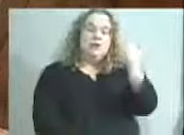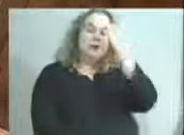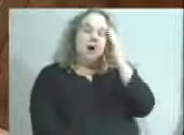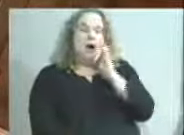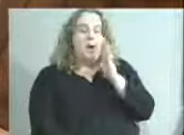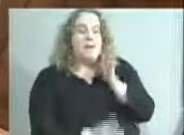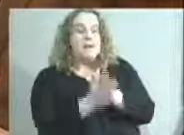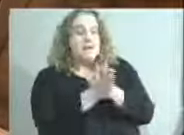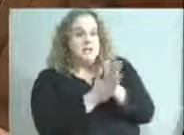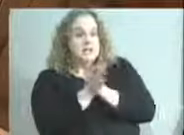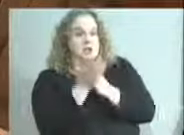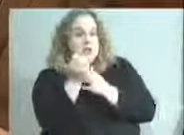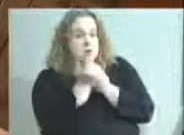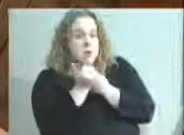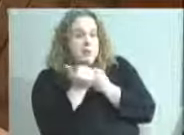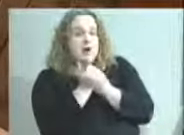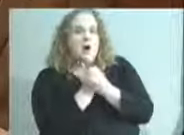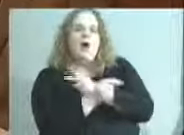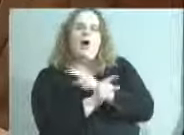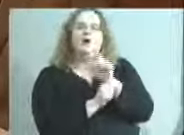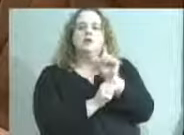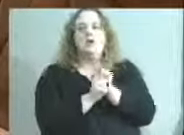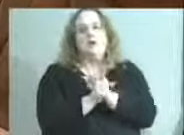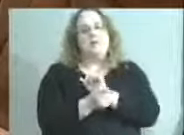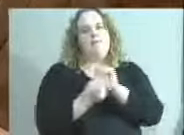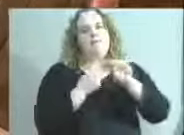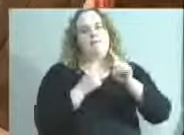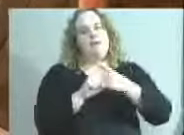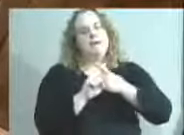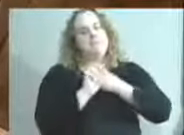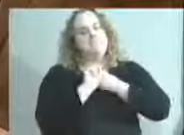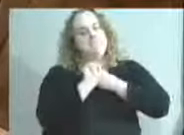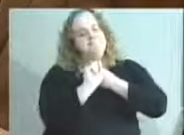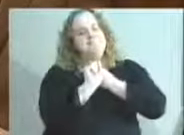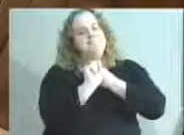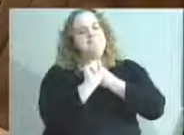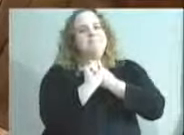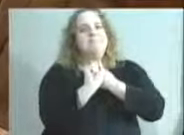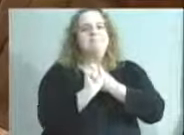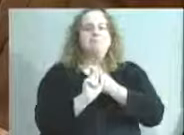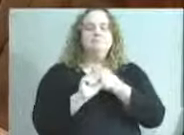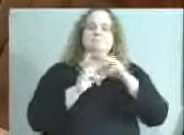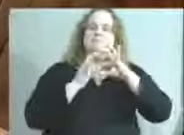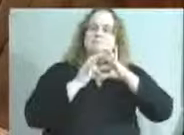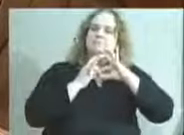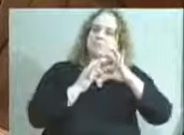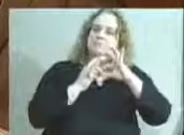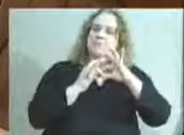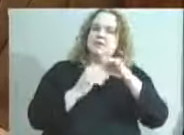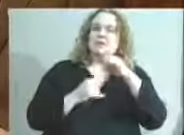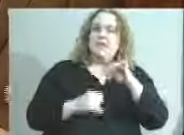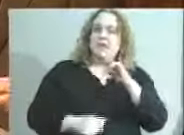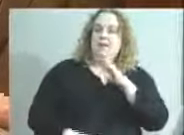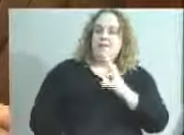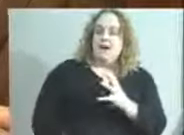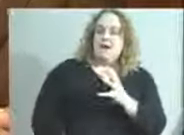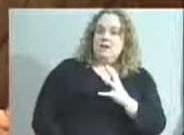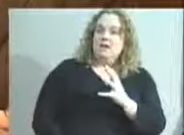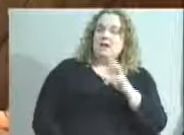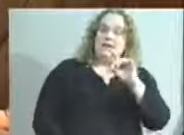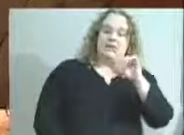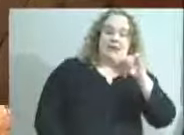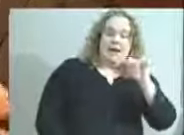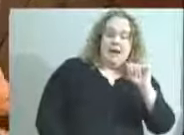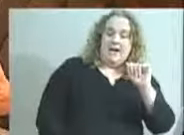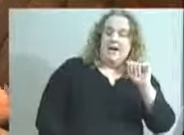enthusiastic supporter but also a critical friend as well. And, she said, that's fine. It is what it is. The data is what it is. And, we need to do better for our